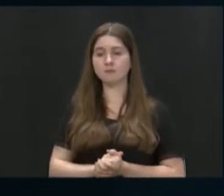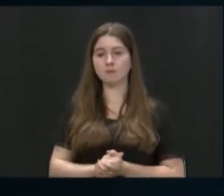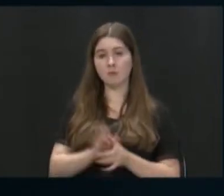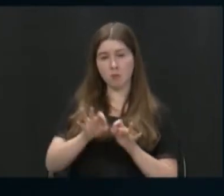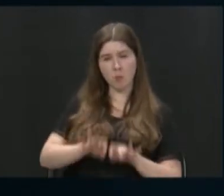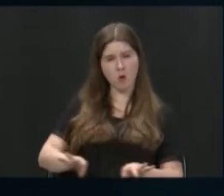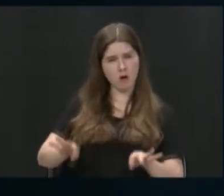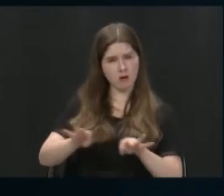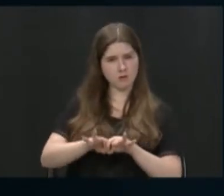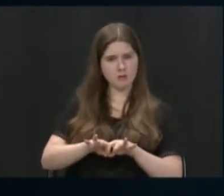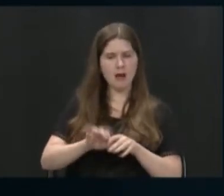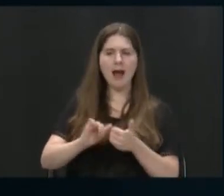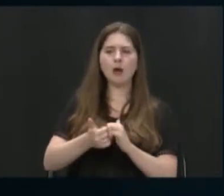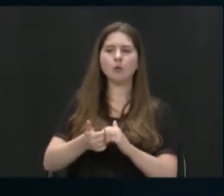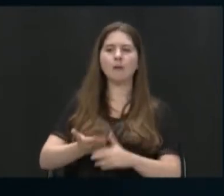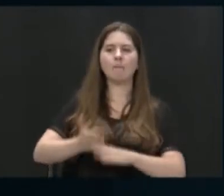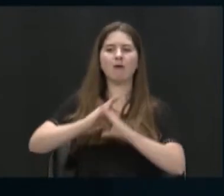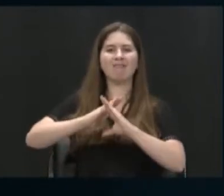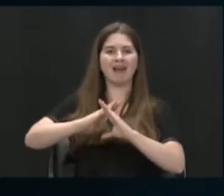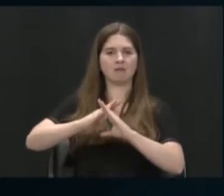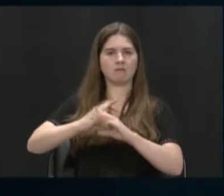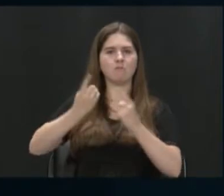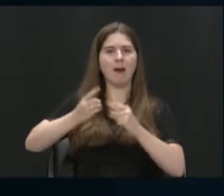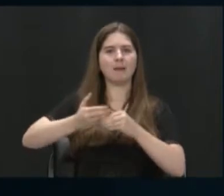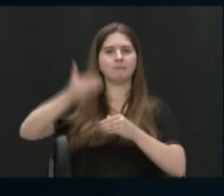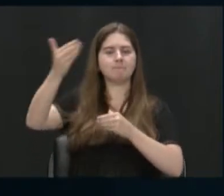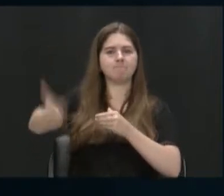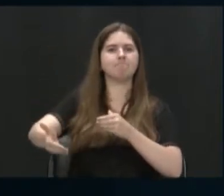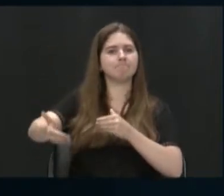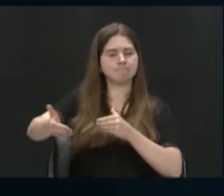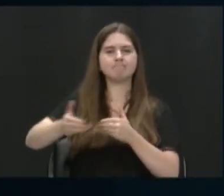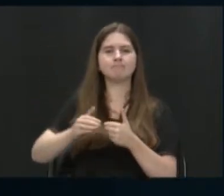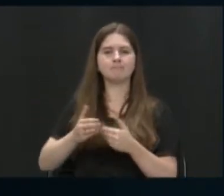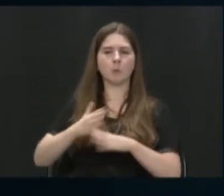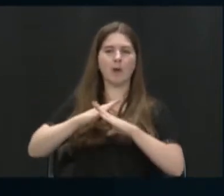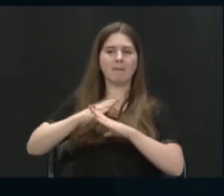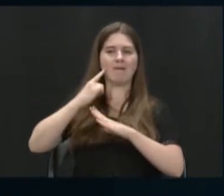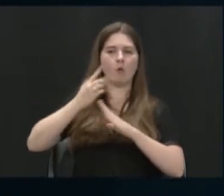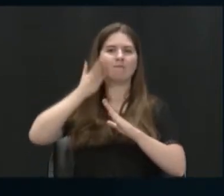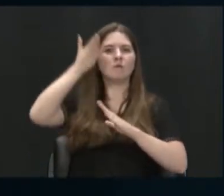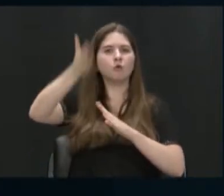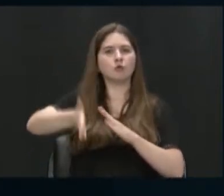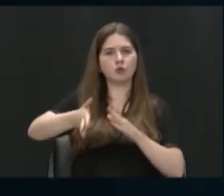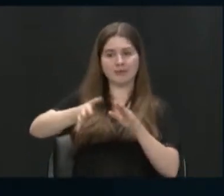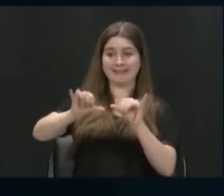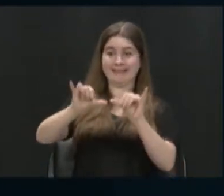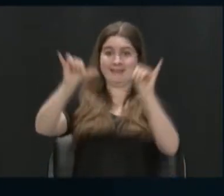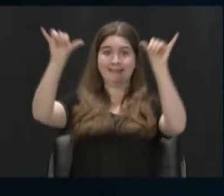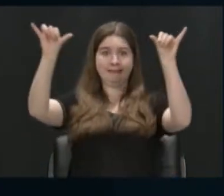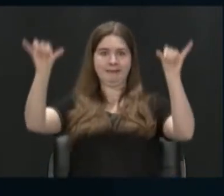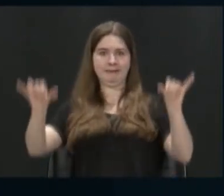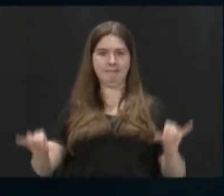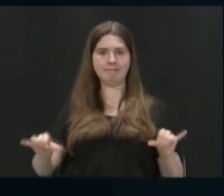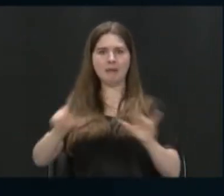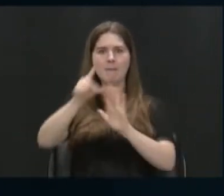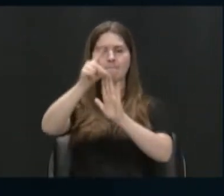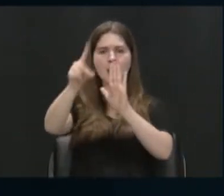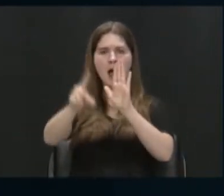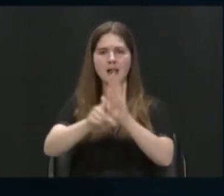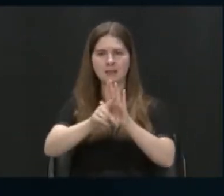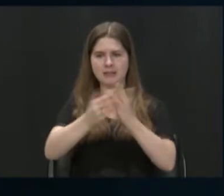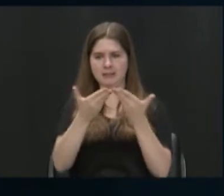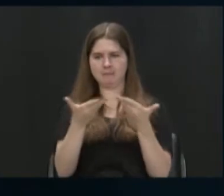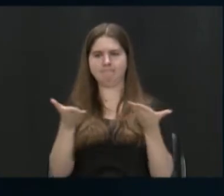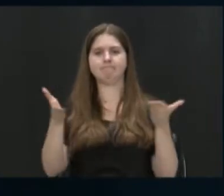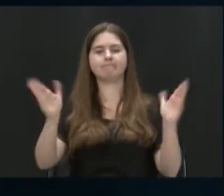we ensure that it doesn't happen again? Right. So in terms of the systems or the policies that allow those things to